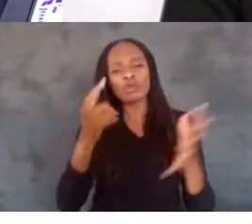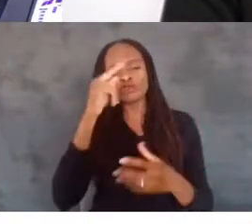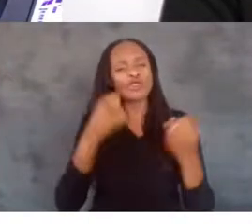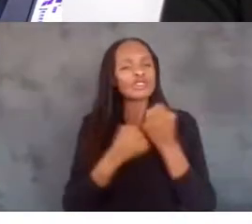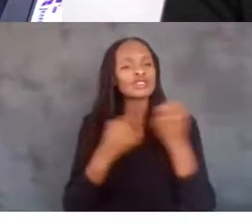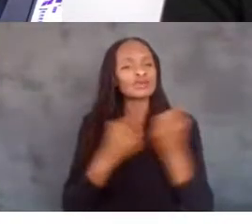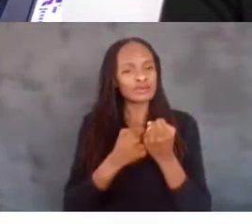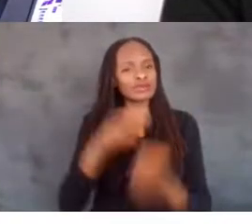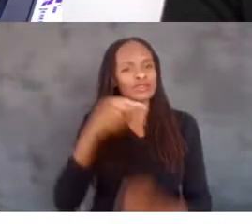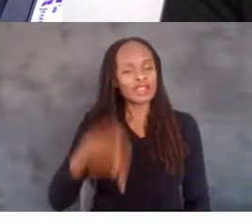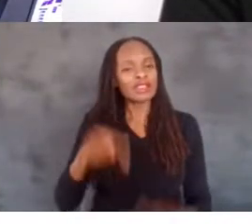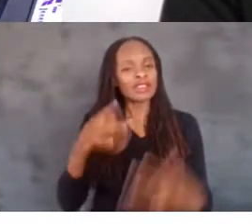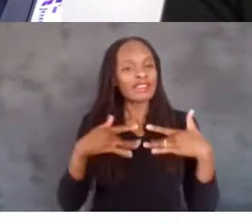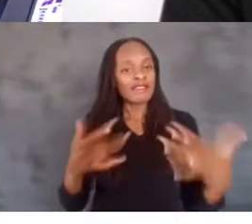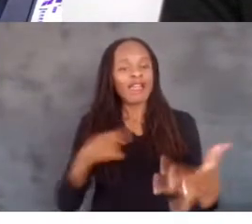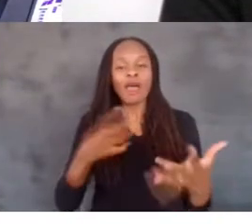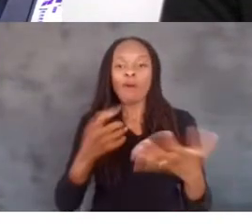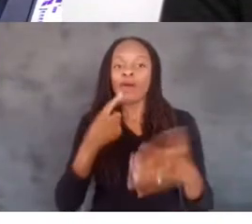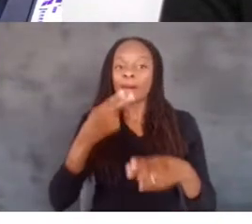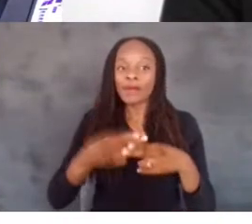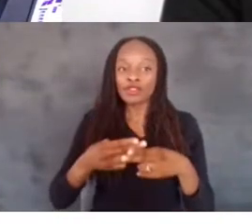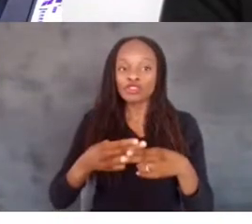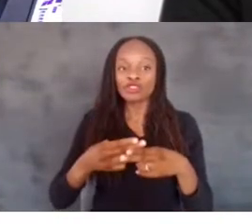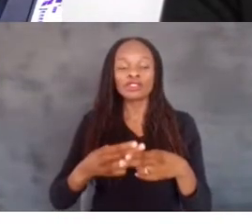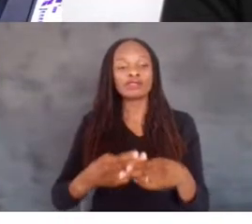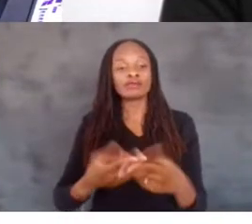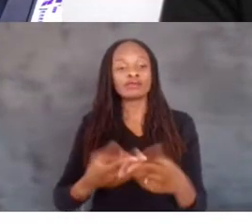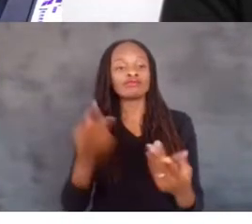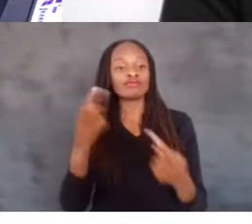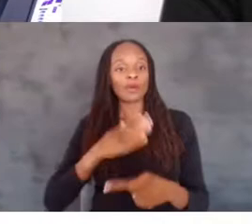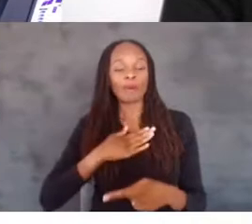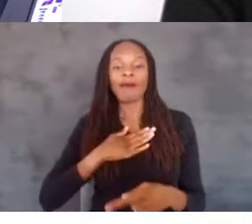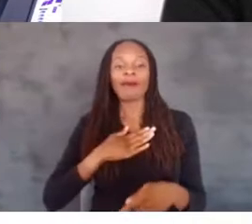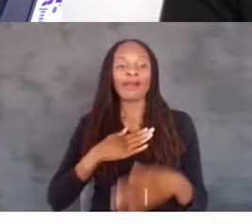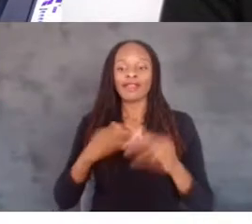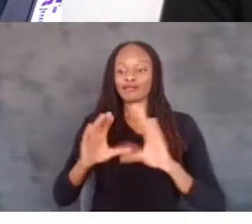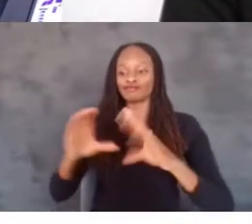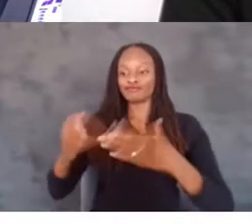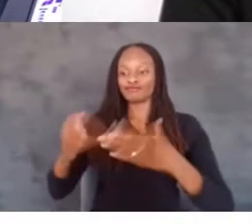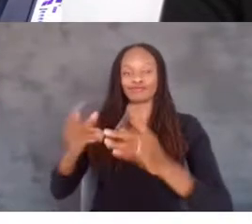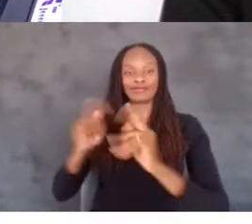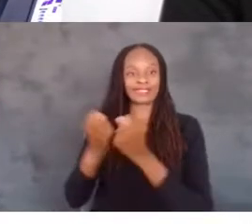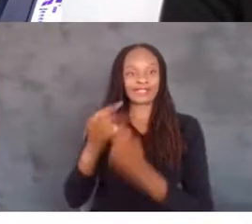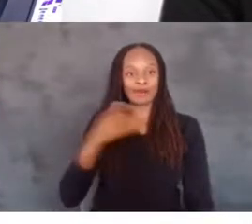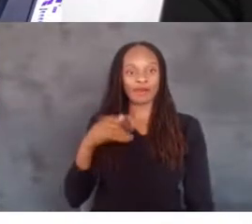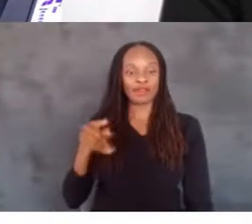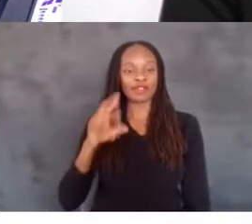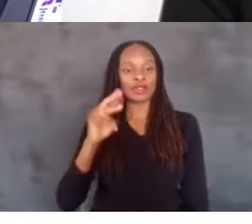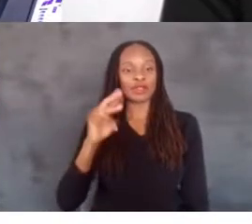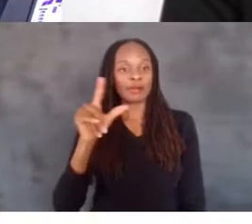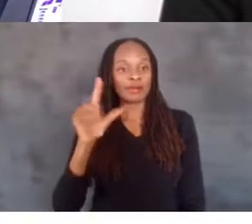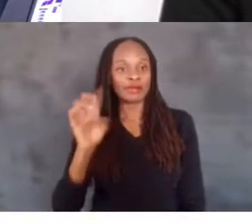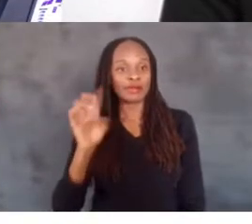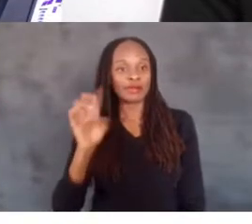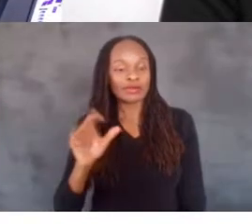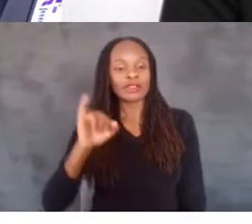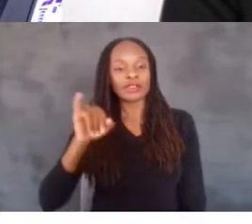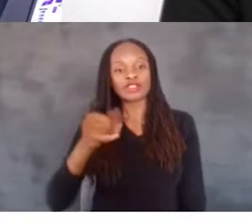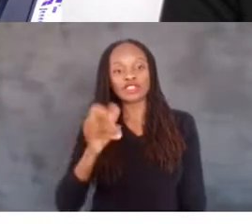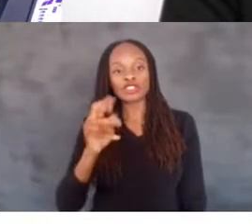event. I also want to mention and give a shout out to my fellow GIVE team members, Michelle Lumpkin, Jamie Weber,